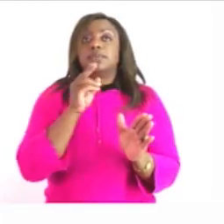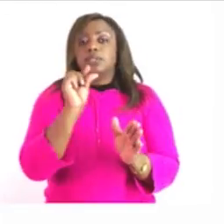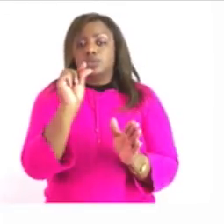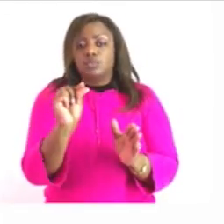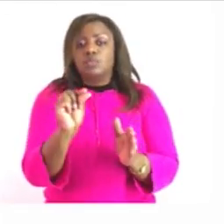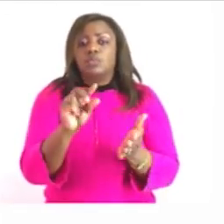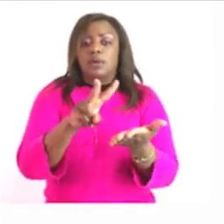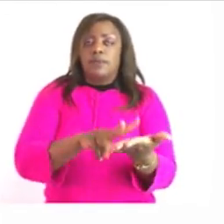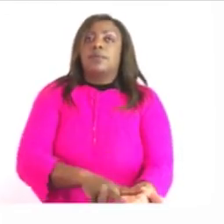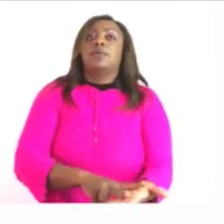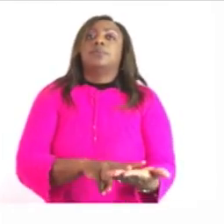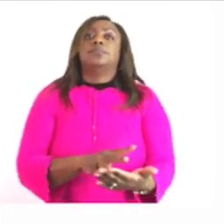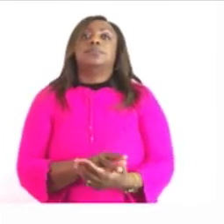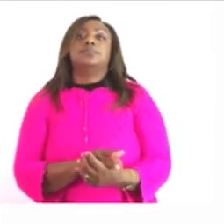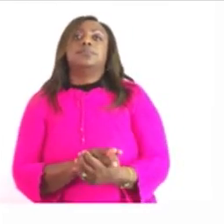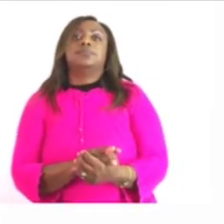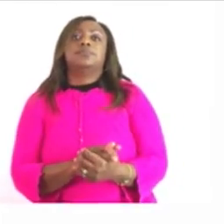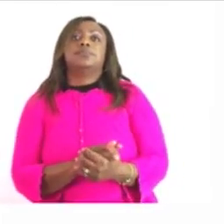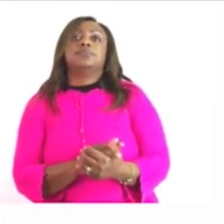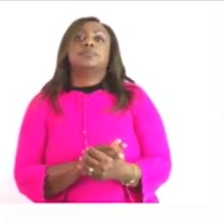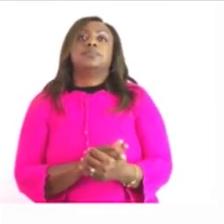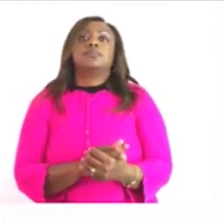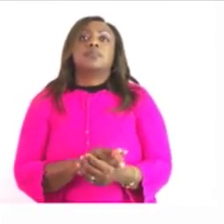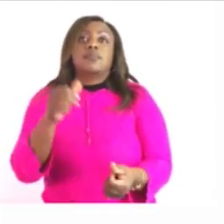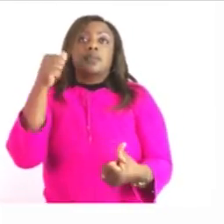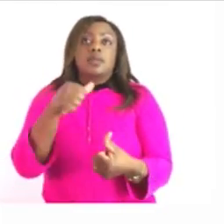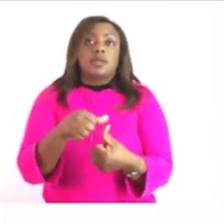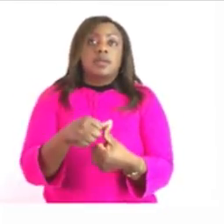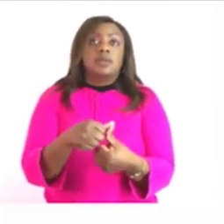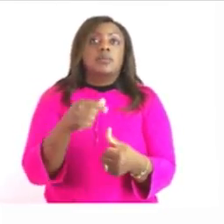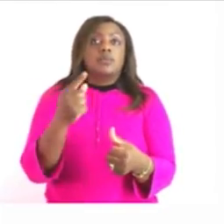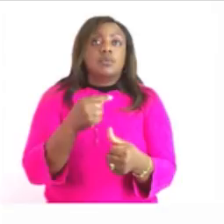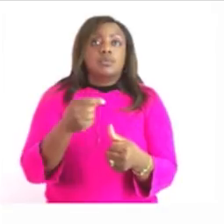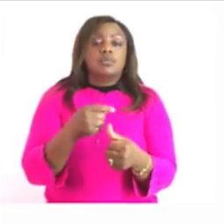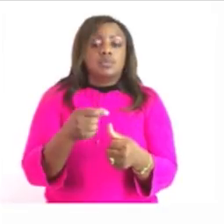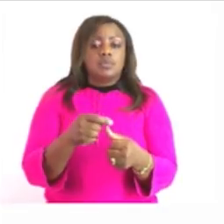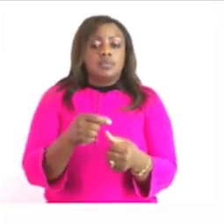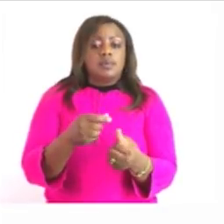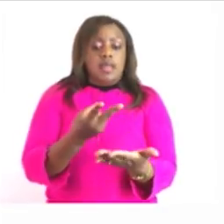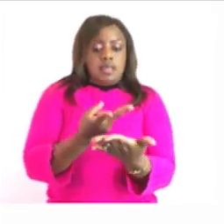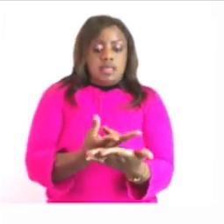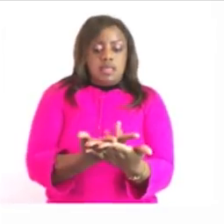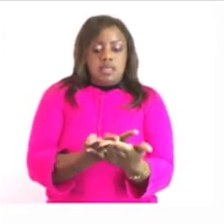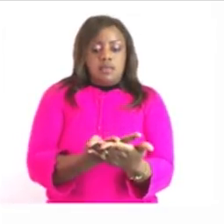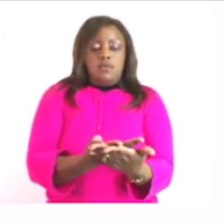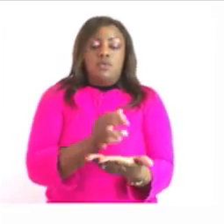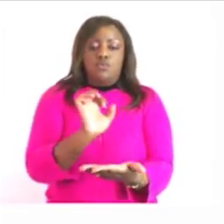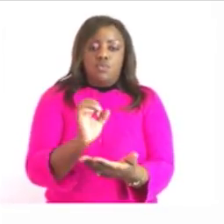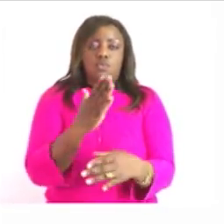and then you can rate your work and also do the